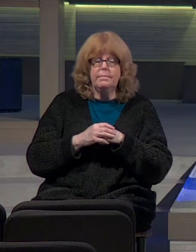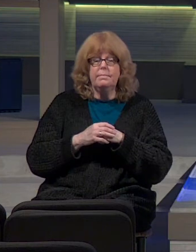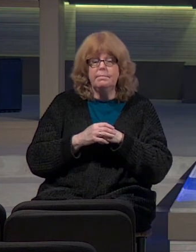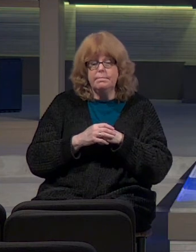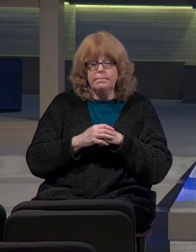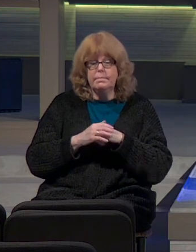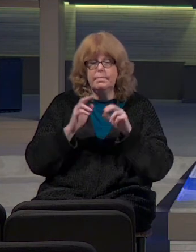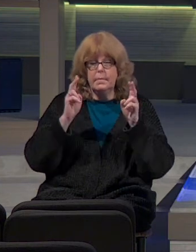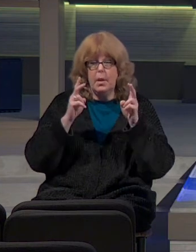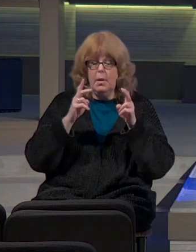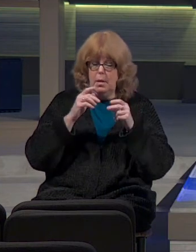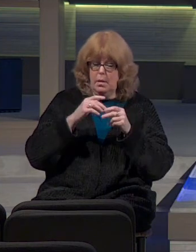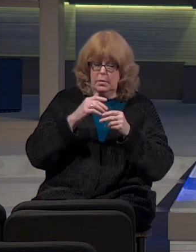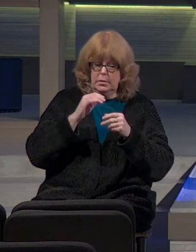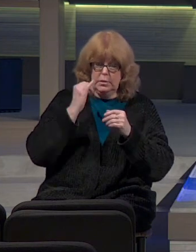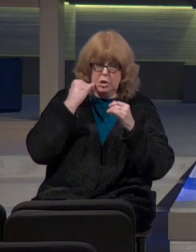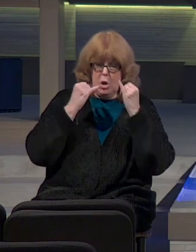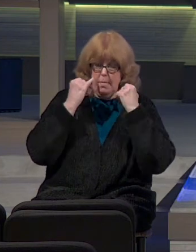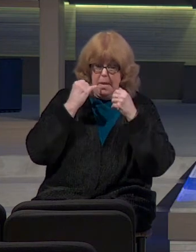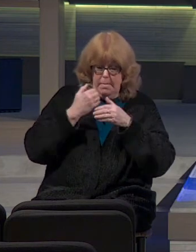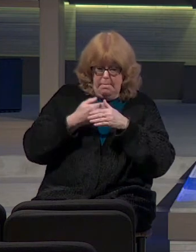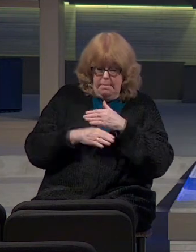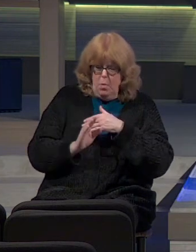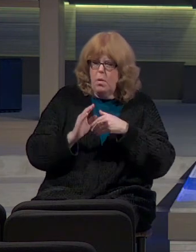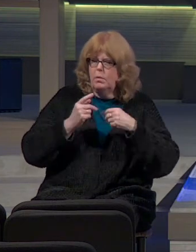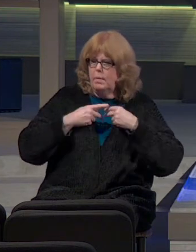Jeremiah by birth is a priest.